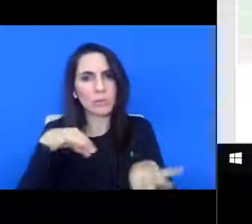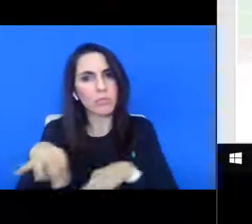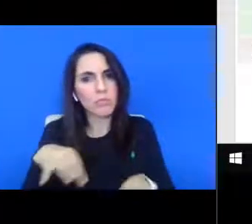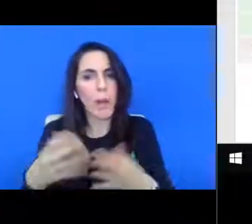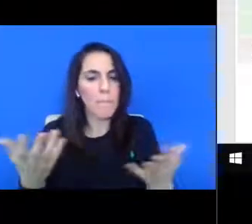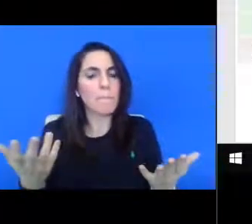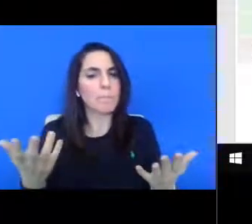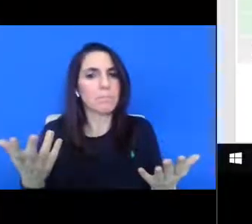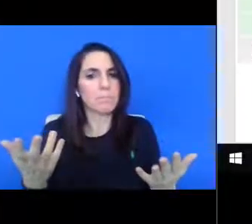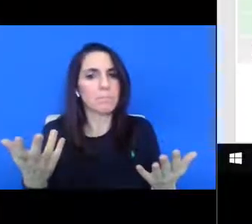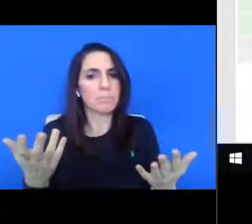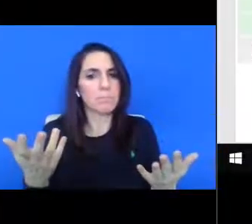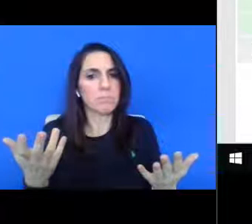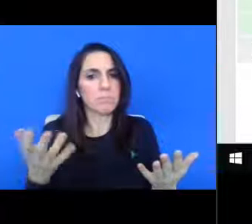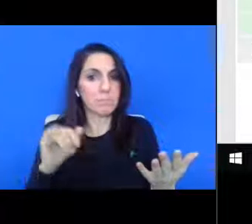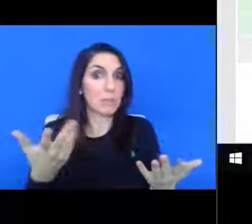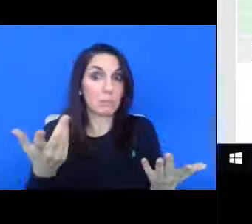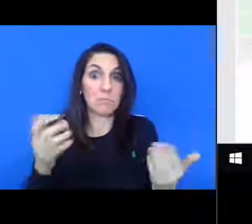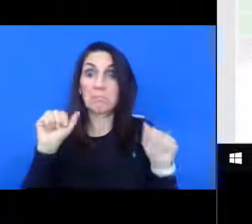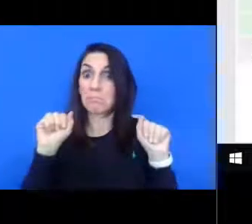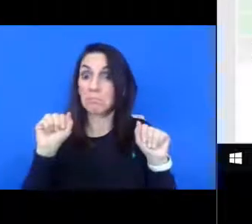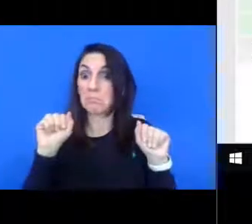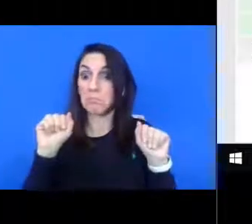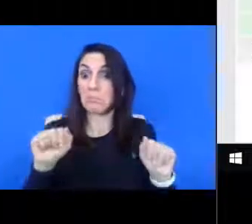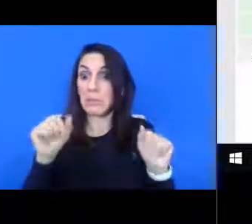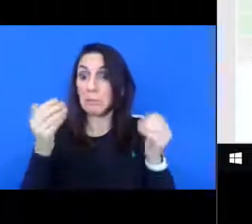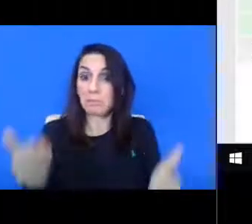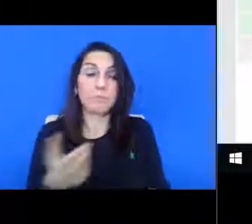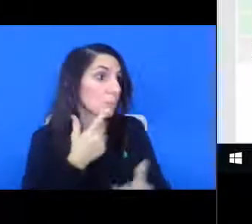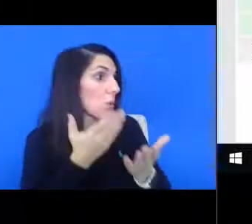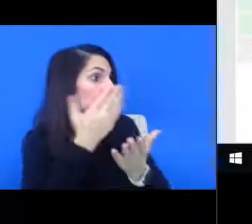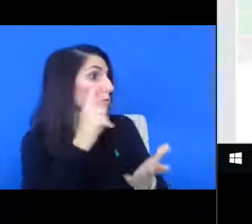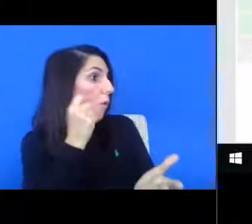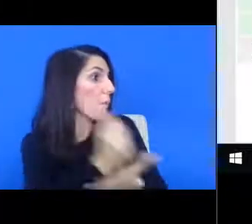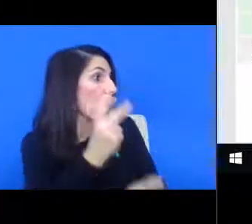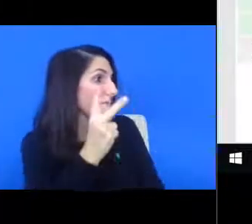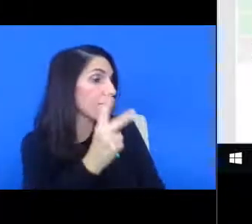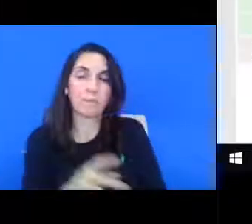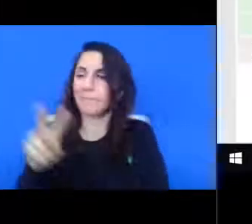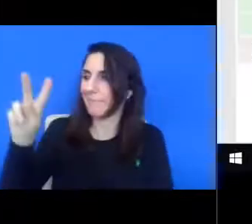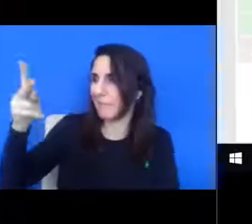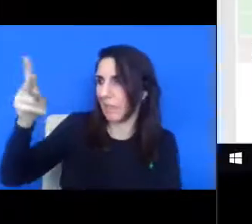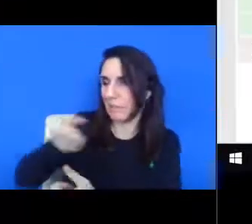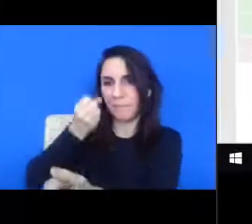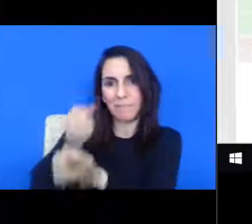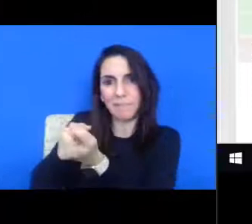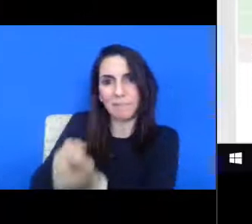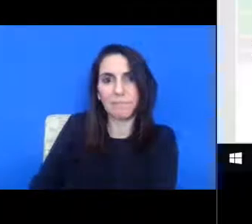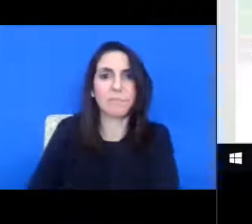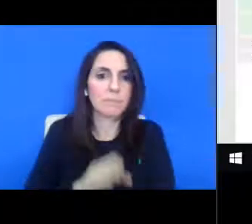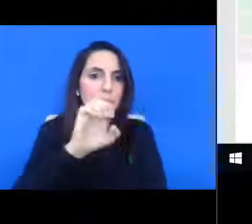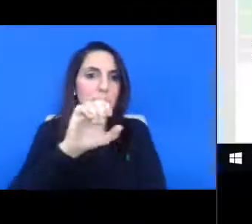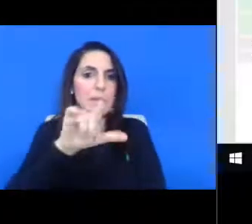would be good to go. Motion to approve. Second. And Elizabeth,